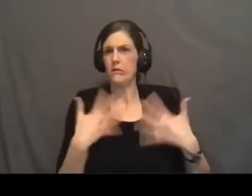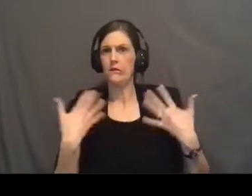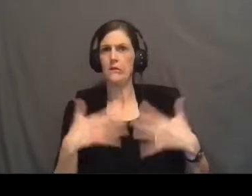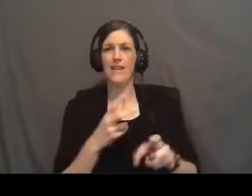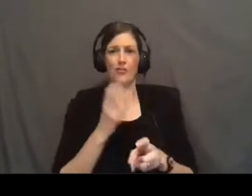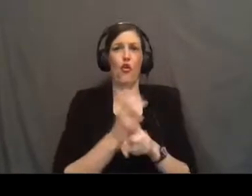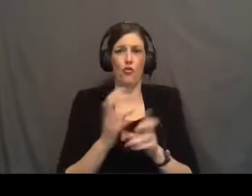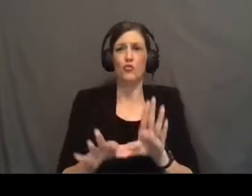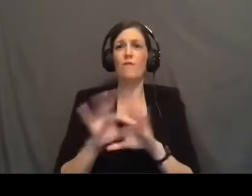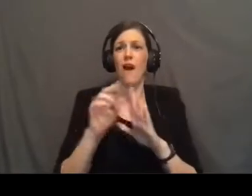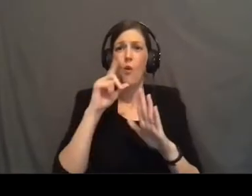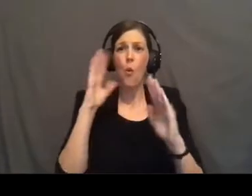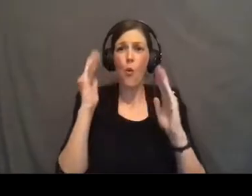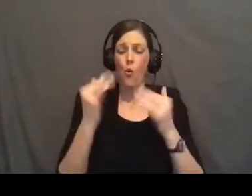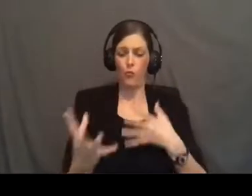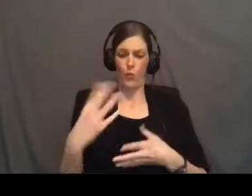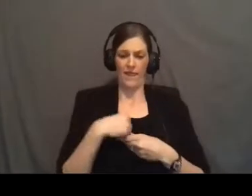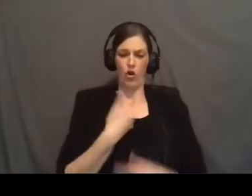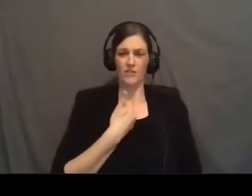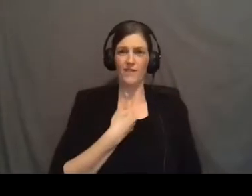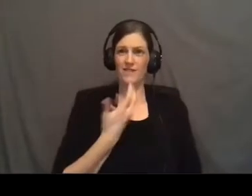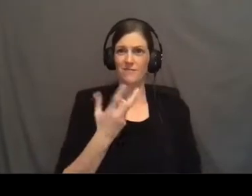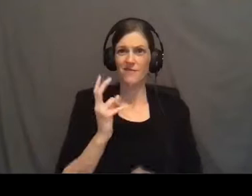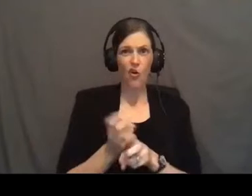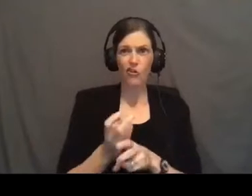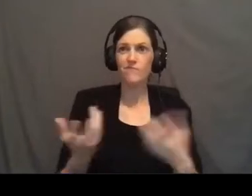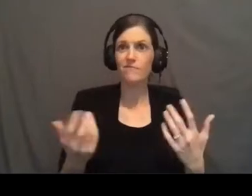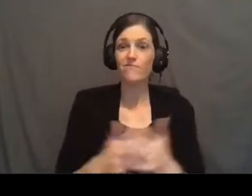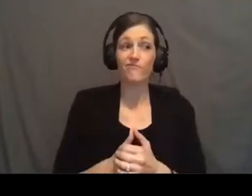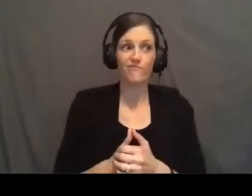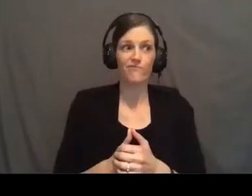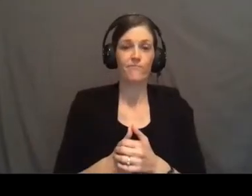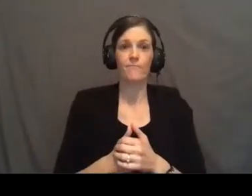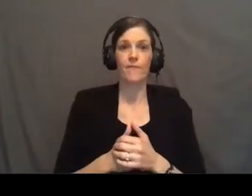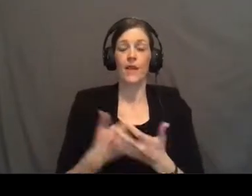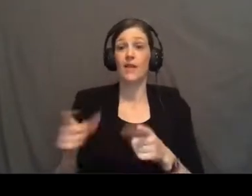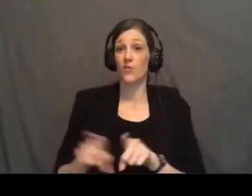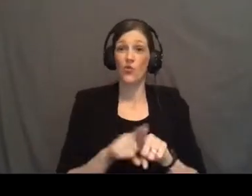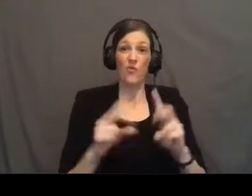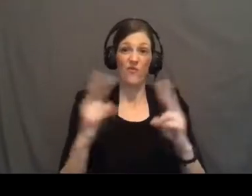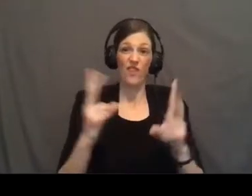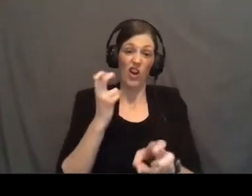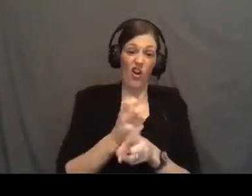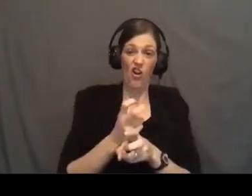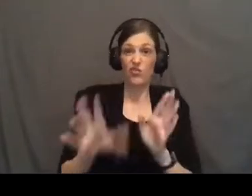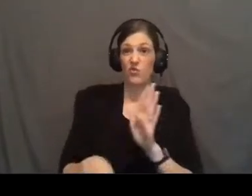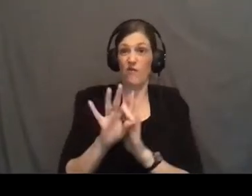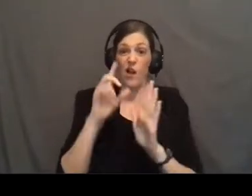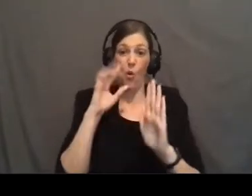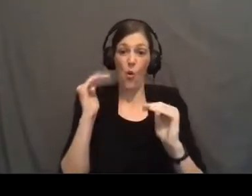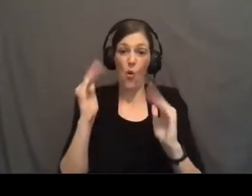hard to find hope within. In and of ourselves, it's hard to find hope. It's also very hard to find hope within our immediate